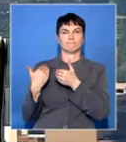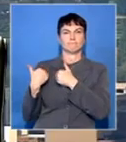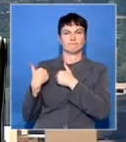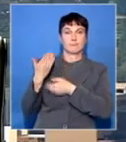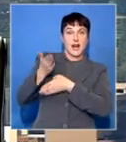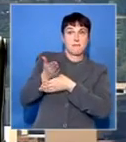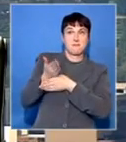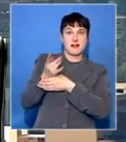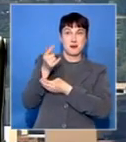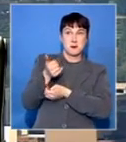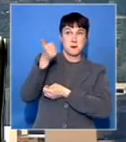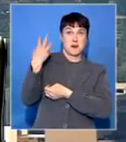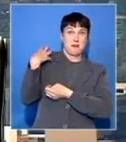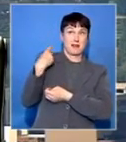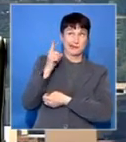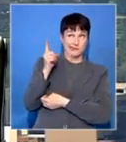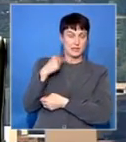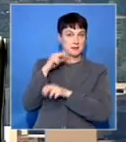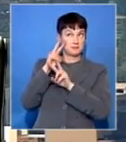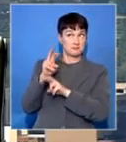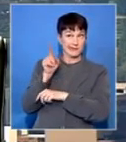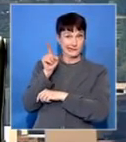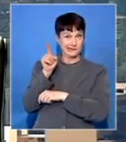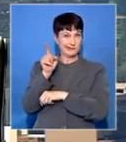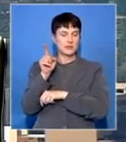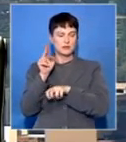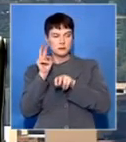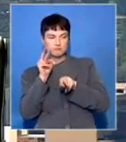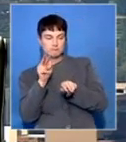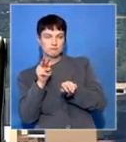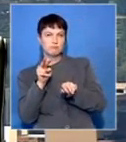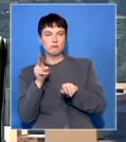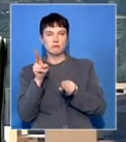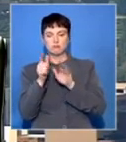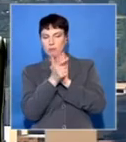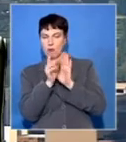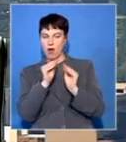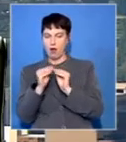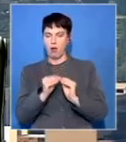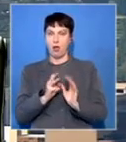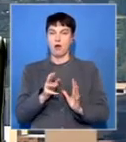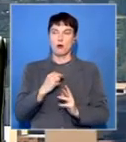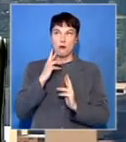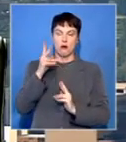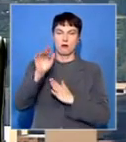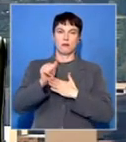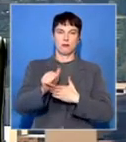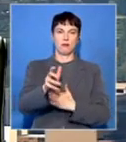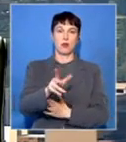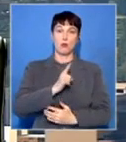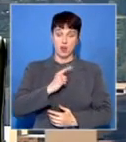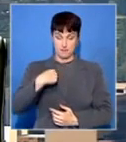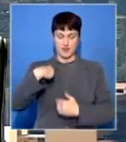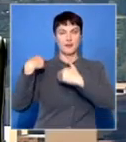actively. And I'm hoping that at some point she will be leading this process because that is not my